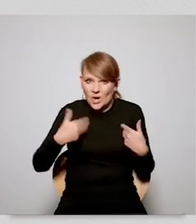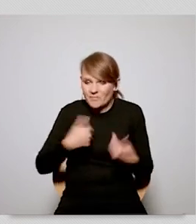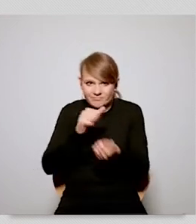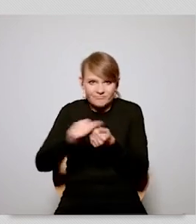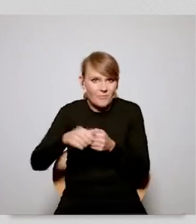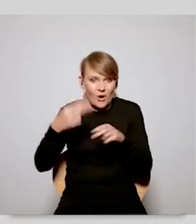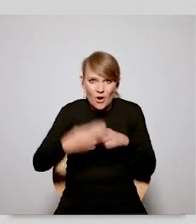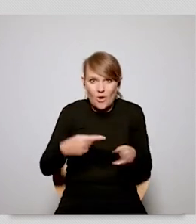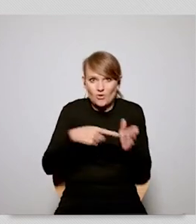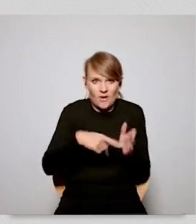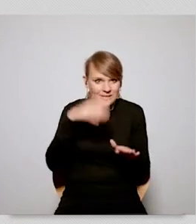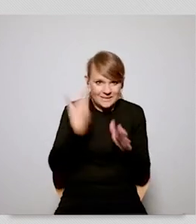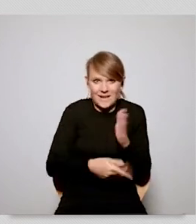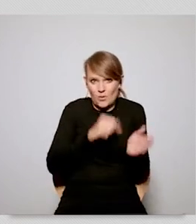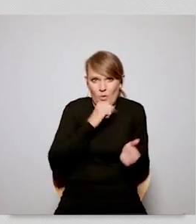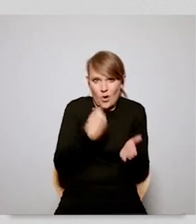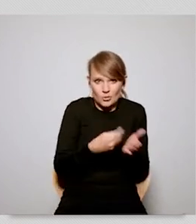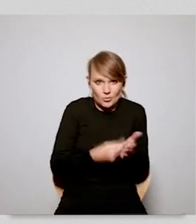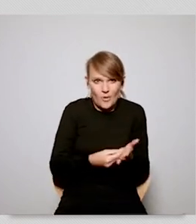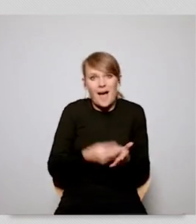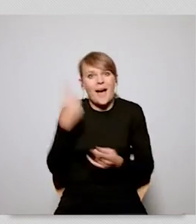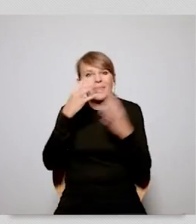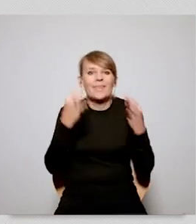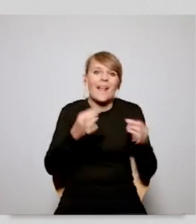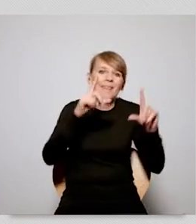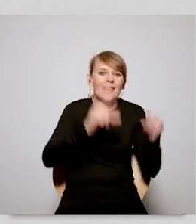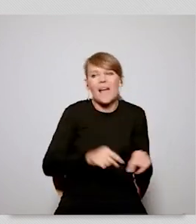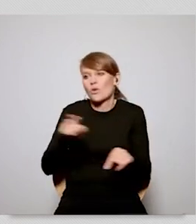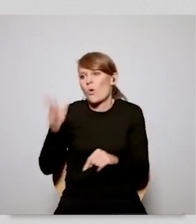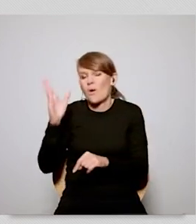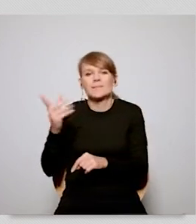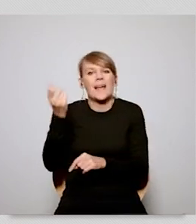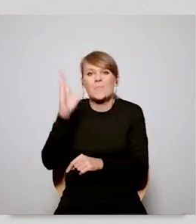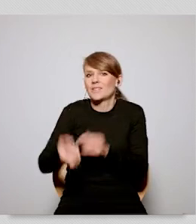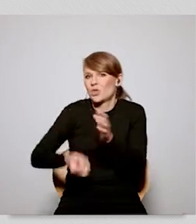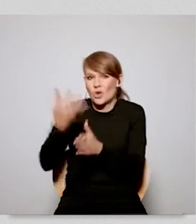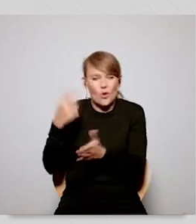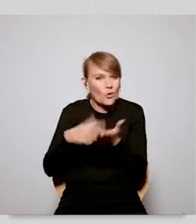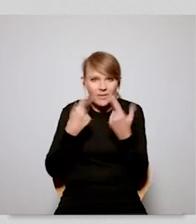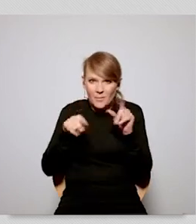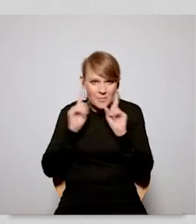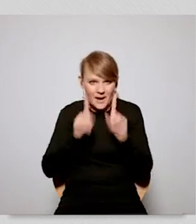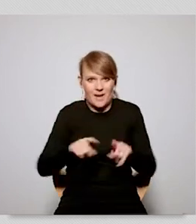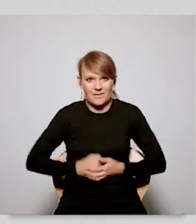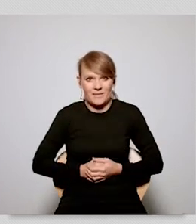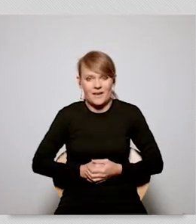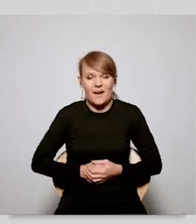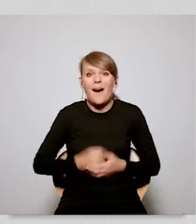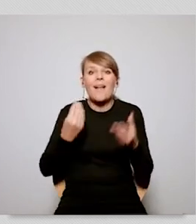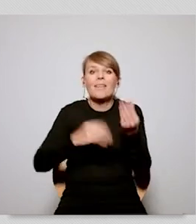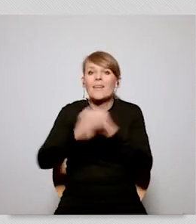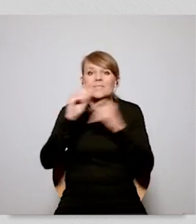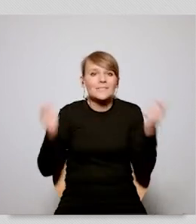with our health so it's not true that uh these costs are a song of the future we are paying the costs already